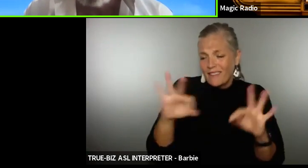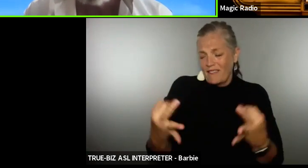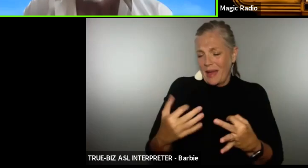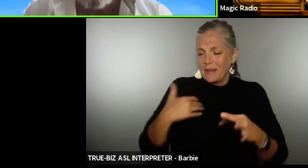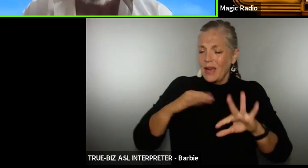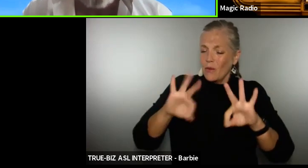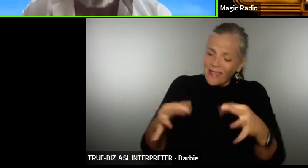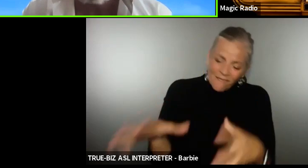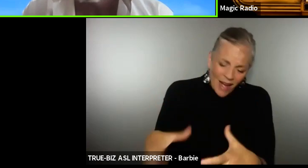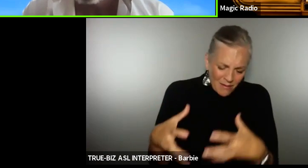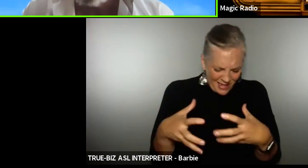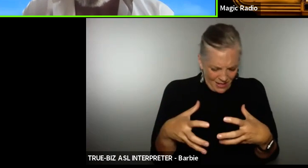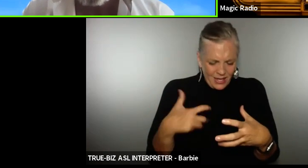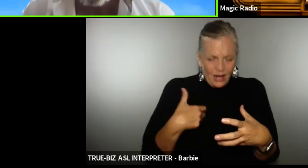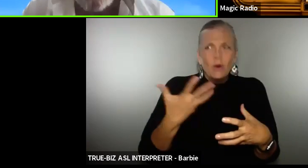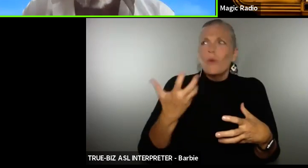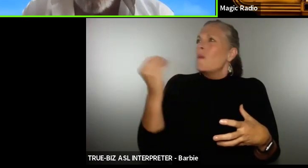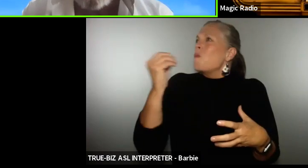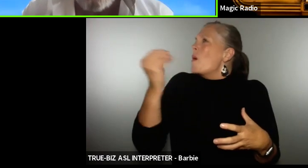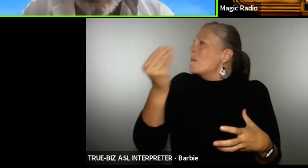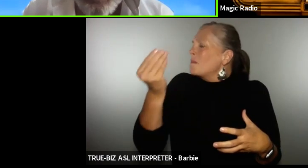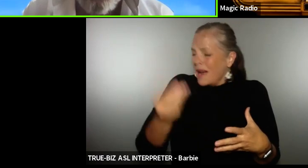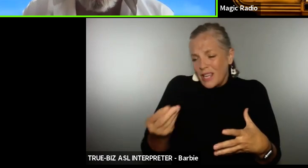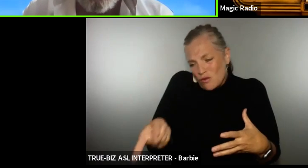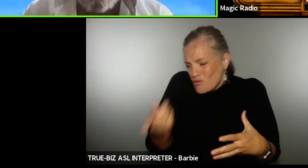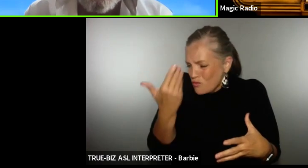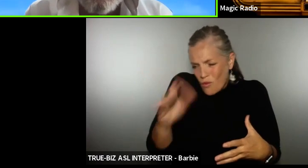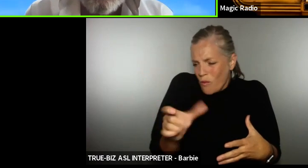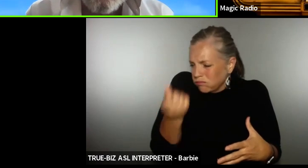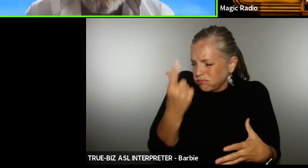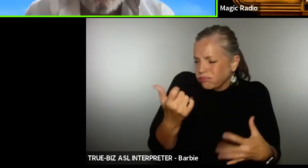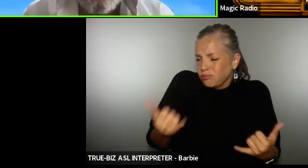you want more money whether you know it or not right now